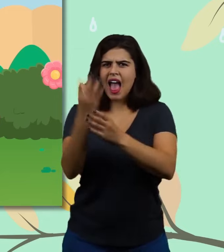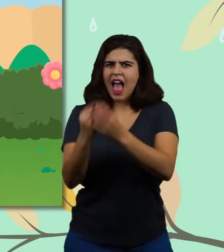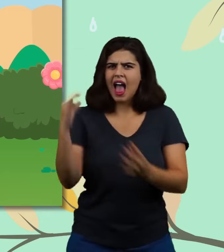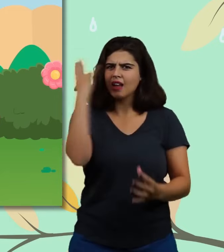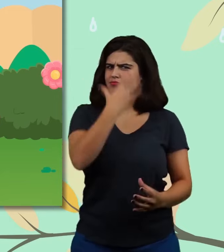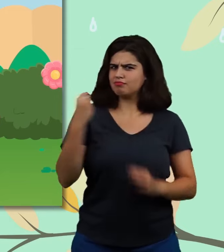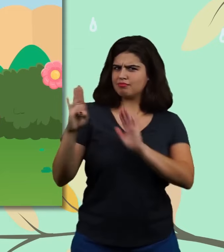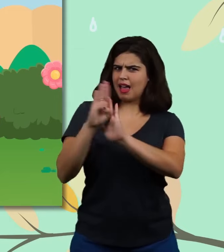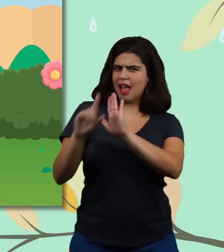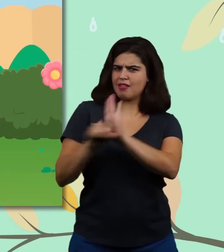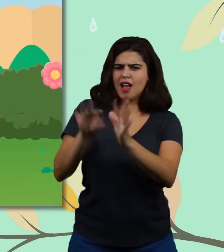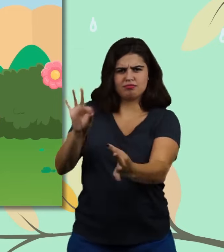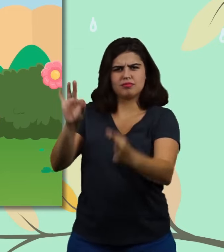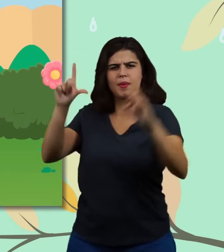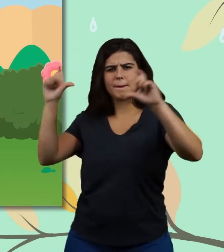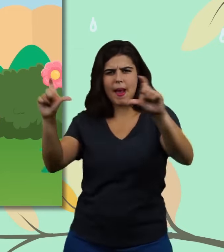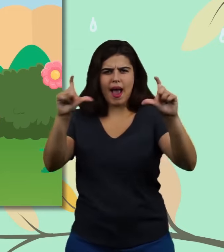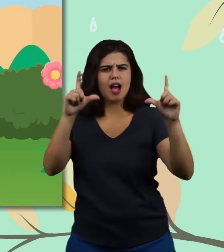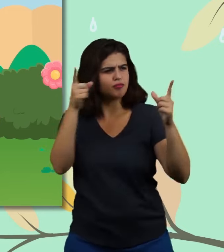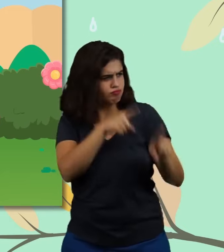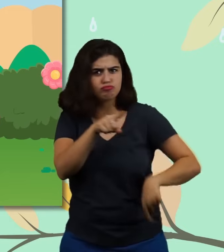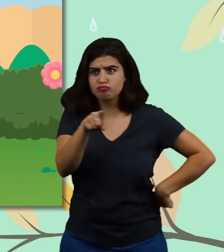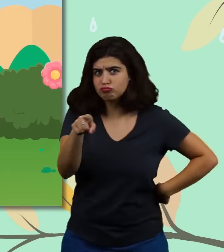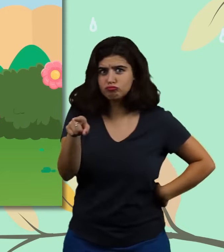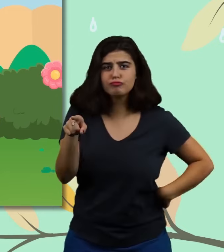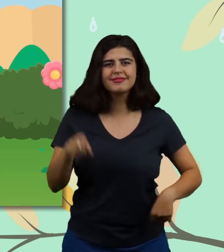garden is a good place to take pictures don't you think kids